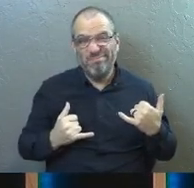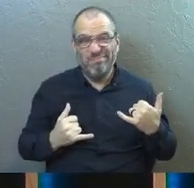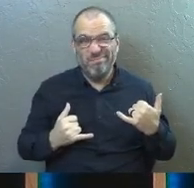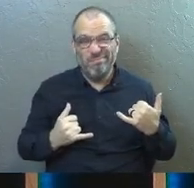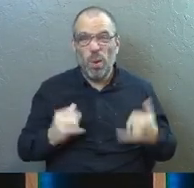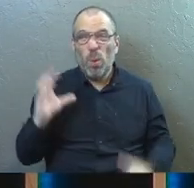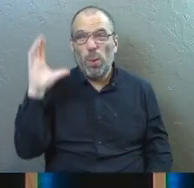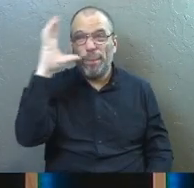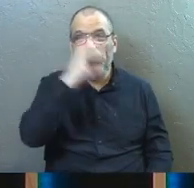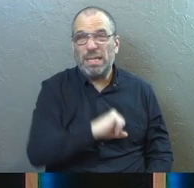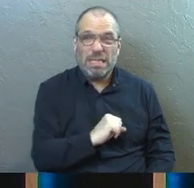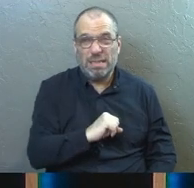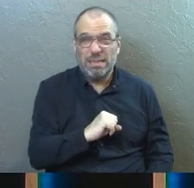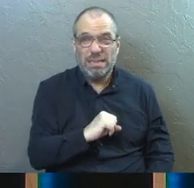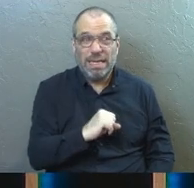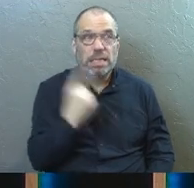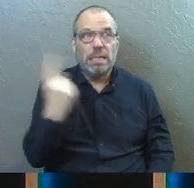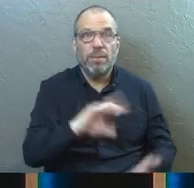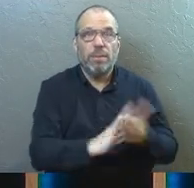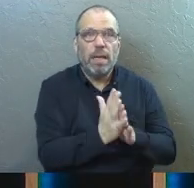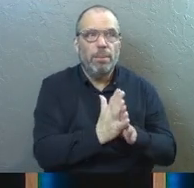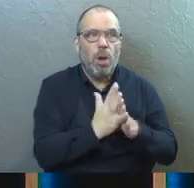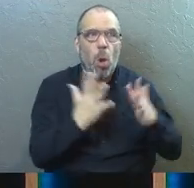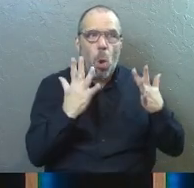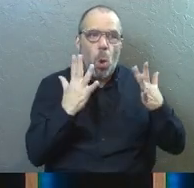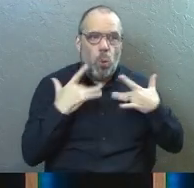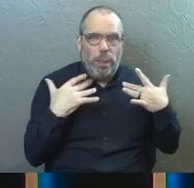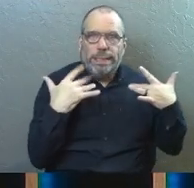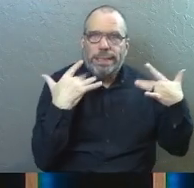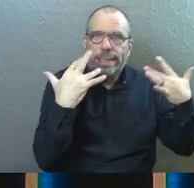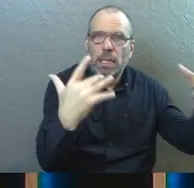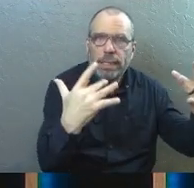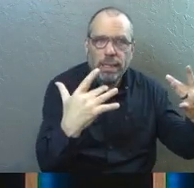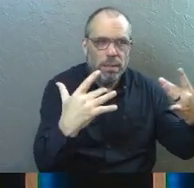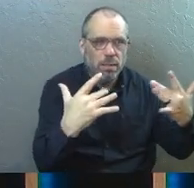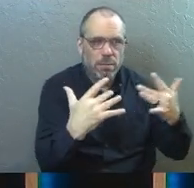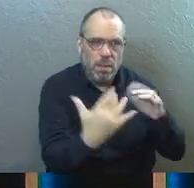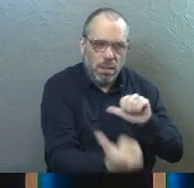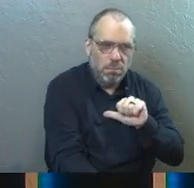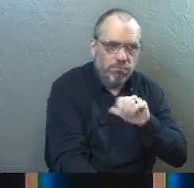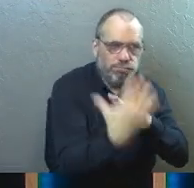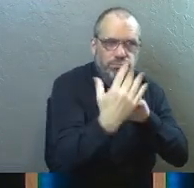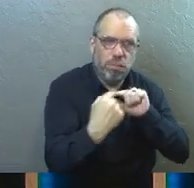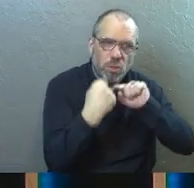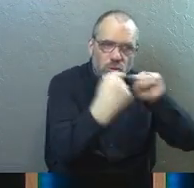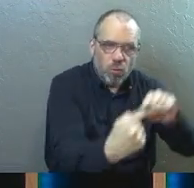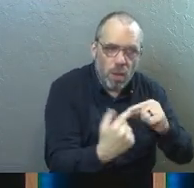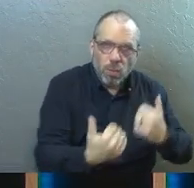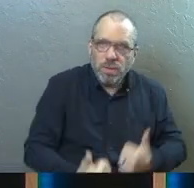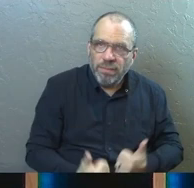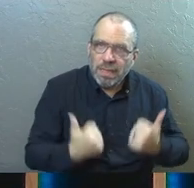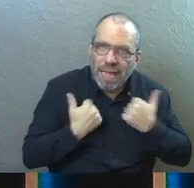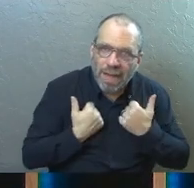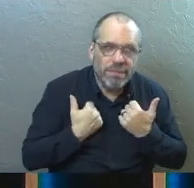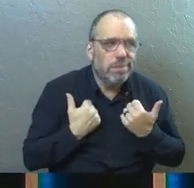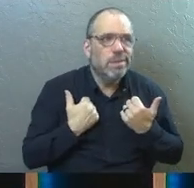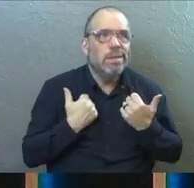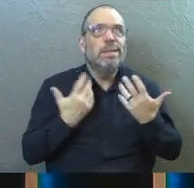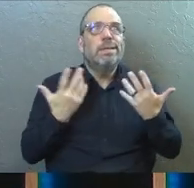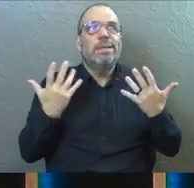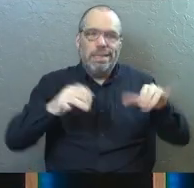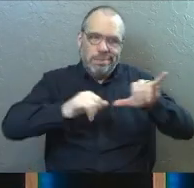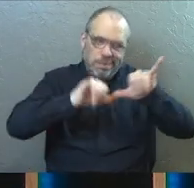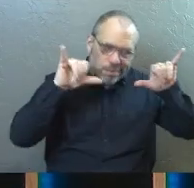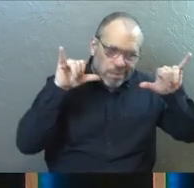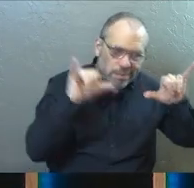It's something to be resilient. It's something to face the storms of this life and to